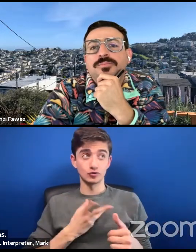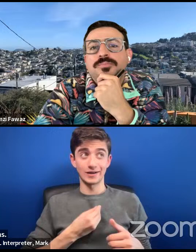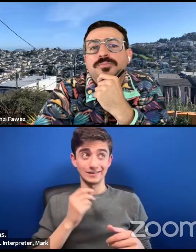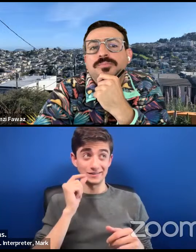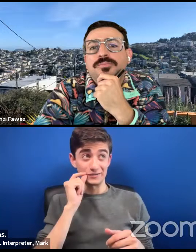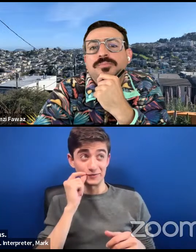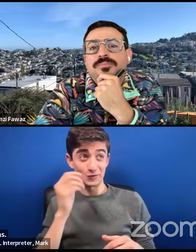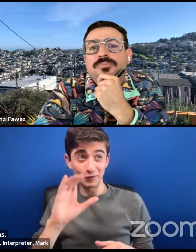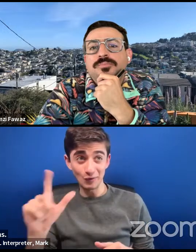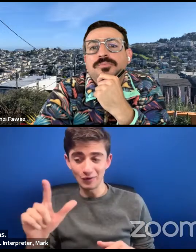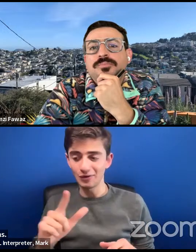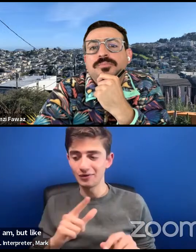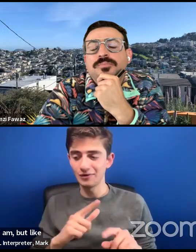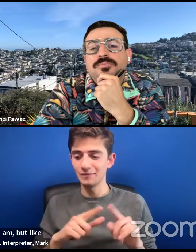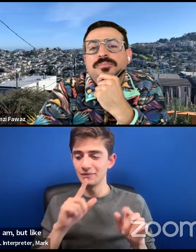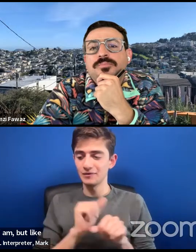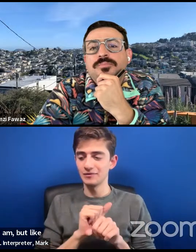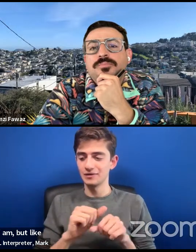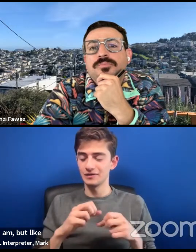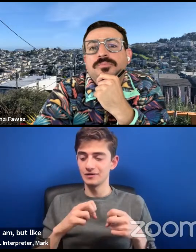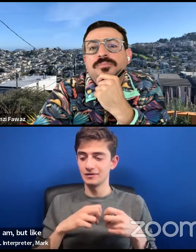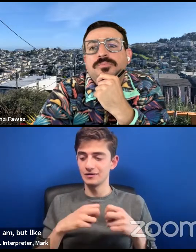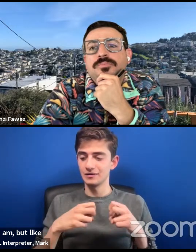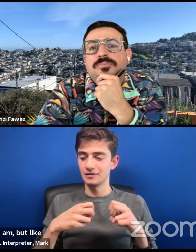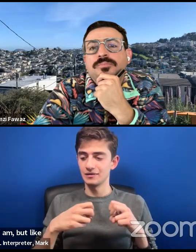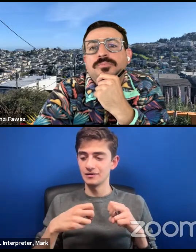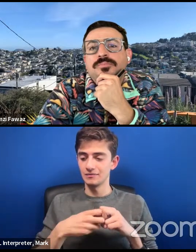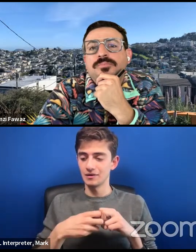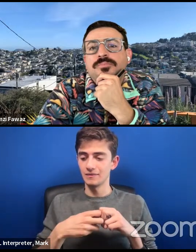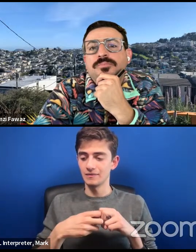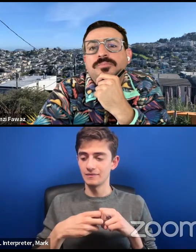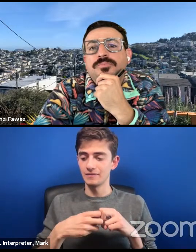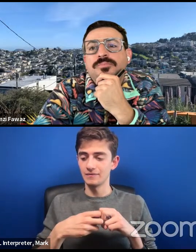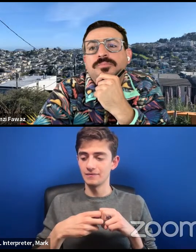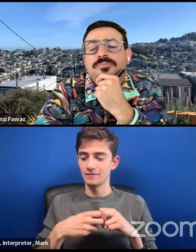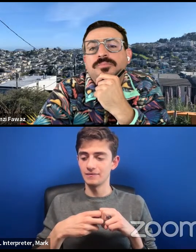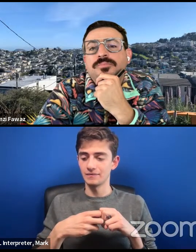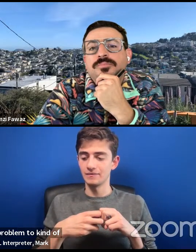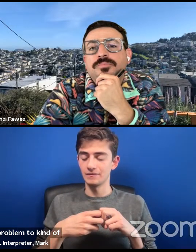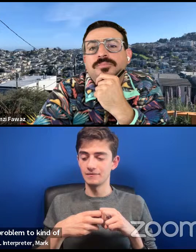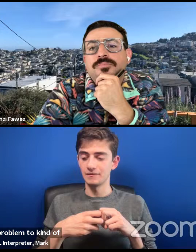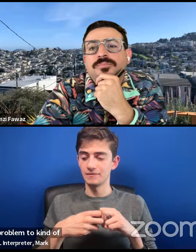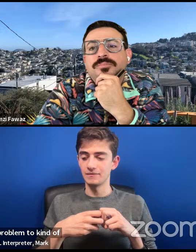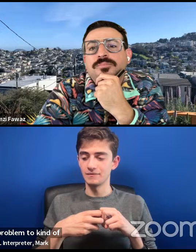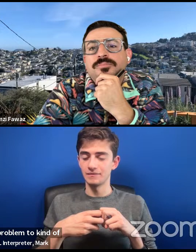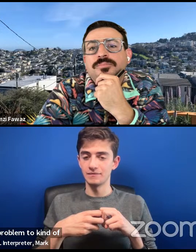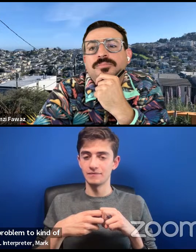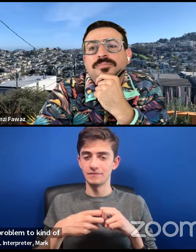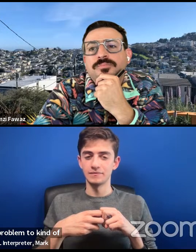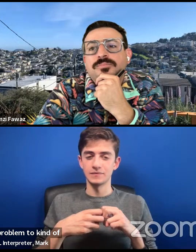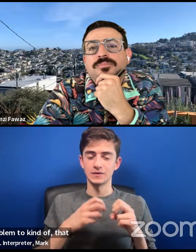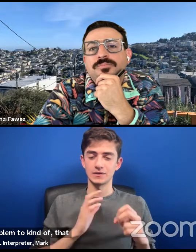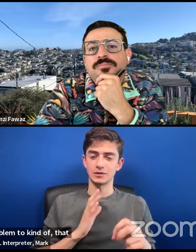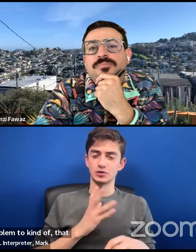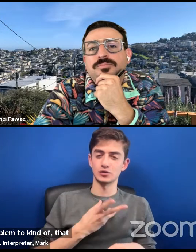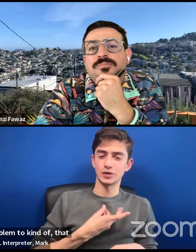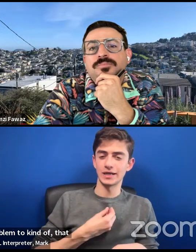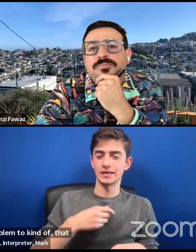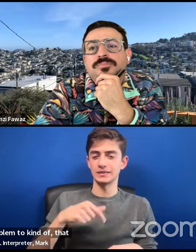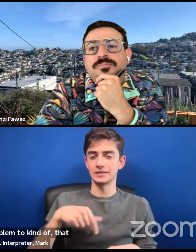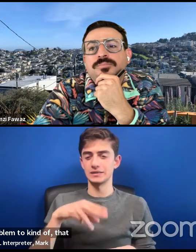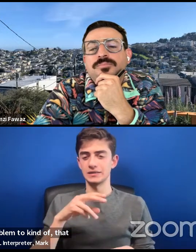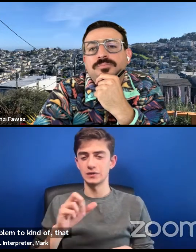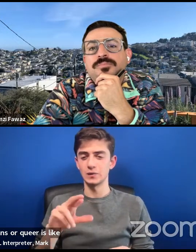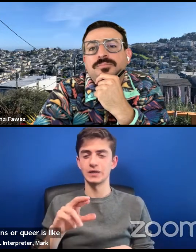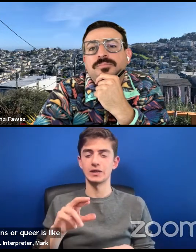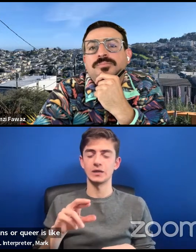it's a problem to kind of, um, that when people think of trans or queer as like the vanguard, or the index